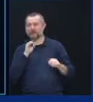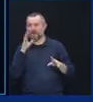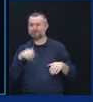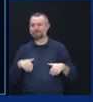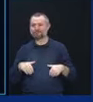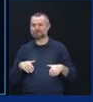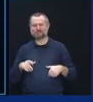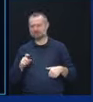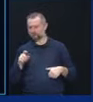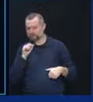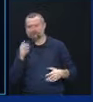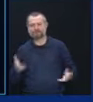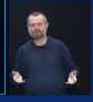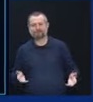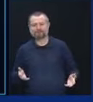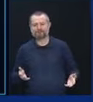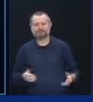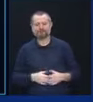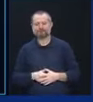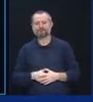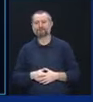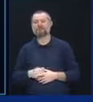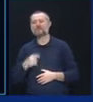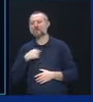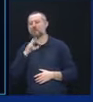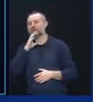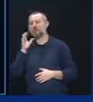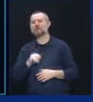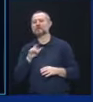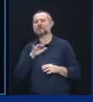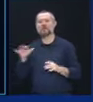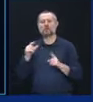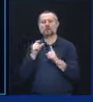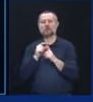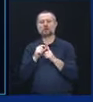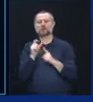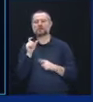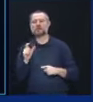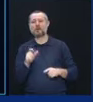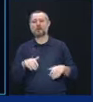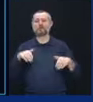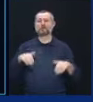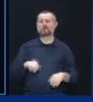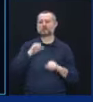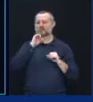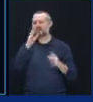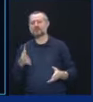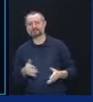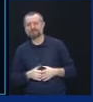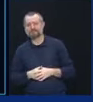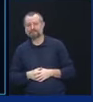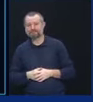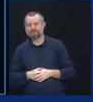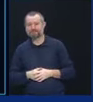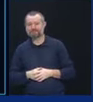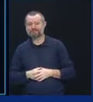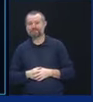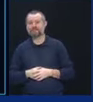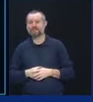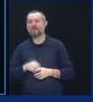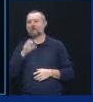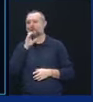Compliance spelled the way Thomas Paine spelled. Who am I to criticize his spelling? Different spelling.